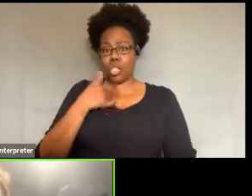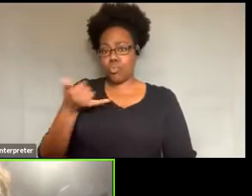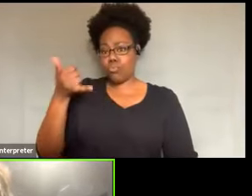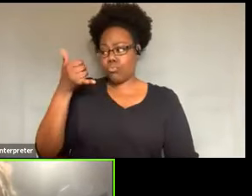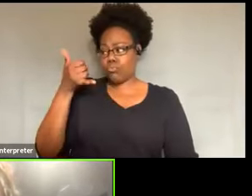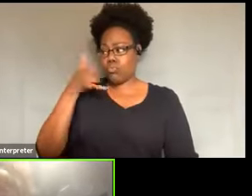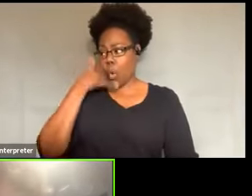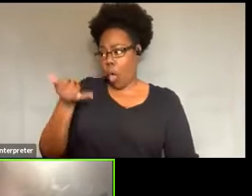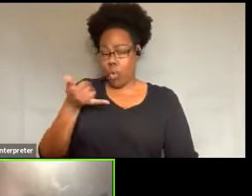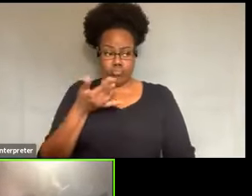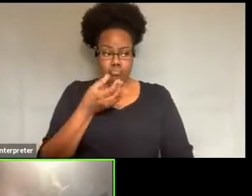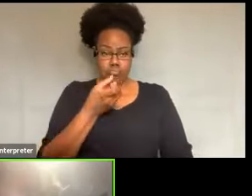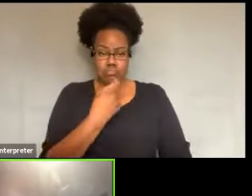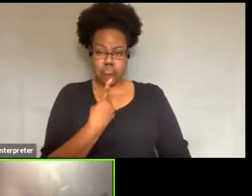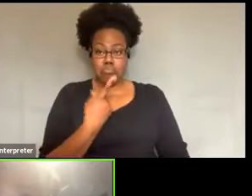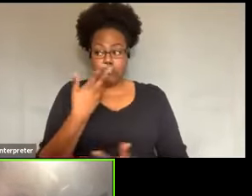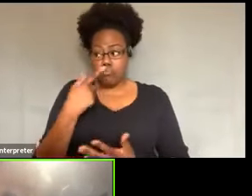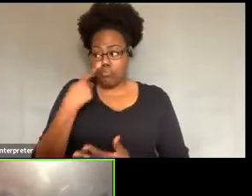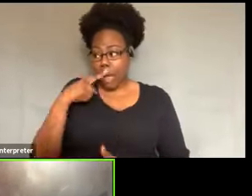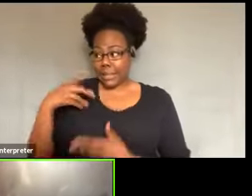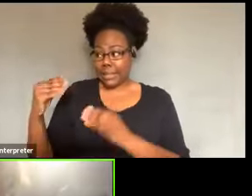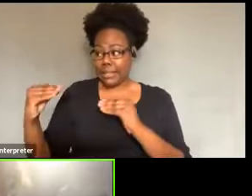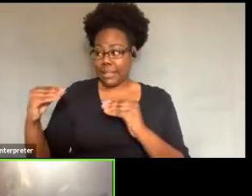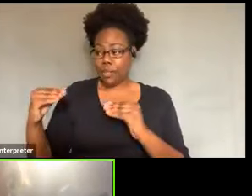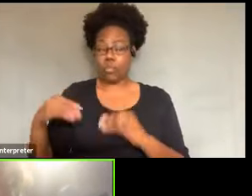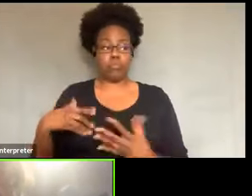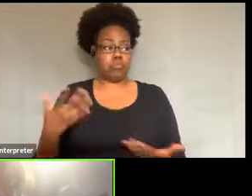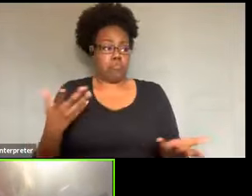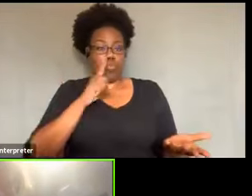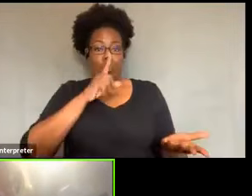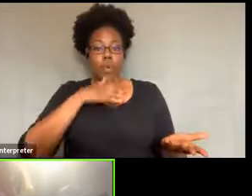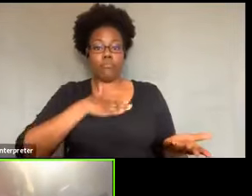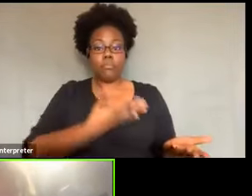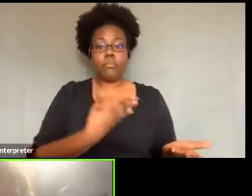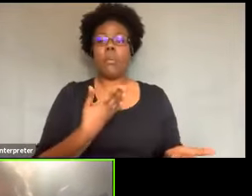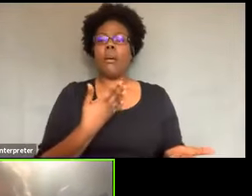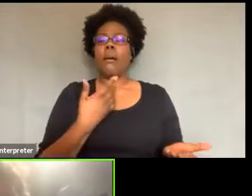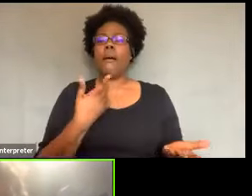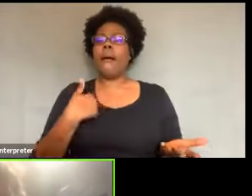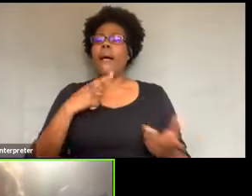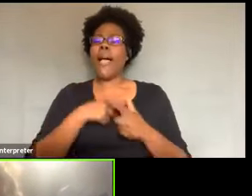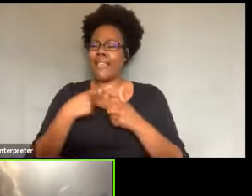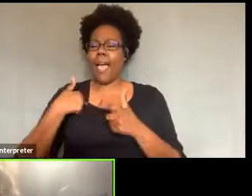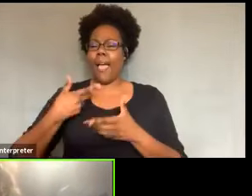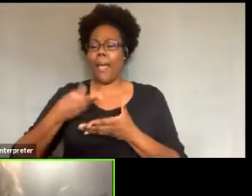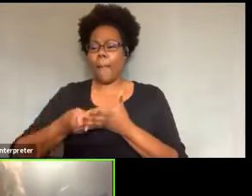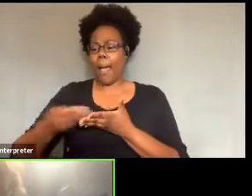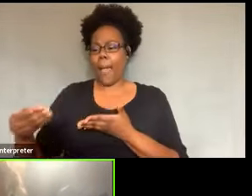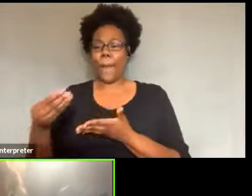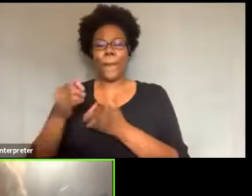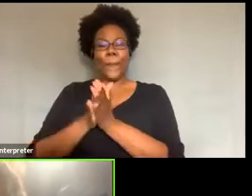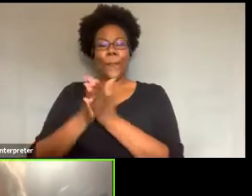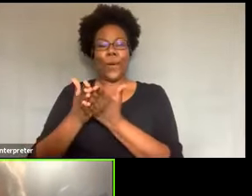I got a book. I'm not sure who it was by, but it was like how to teach dance.